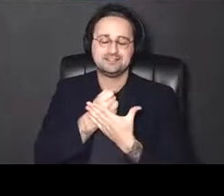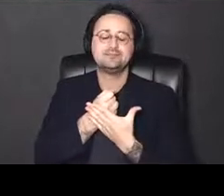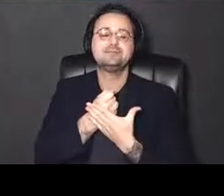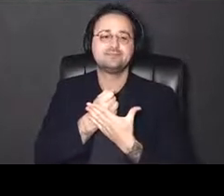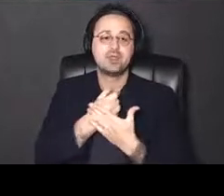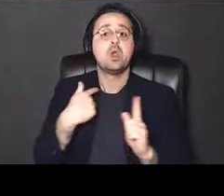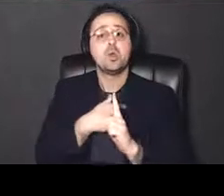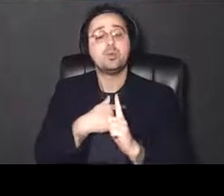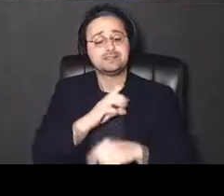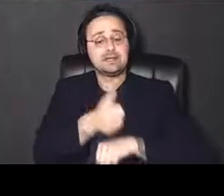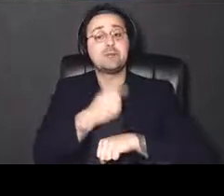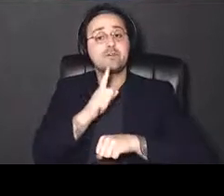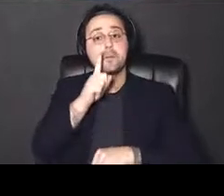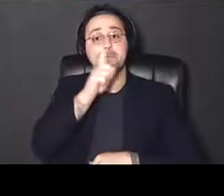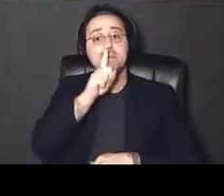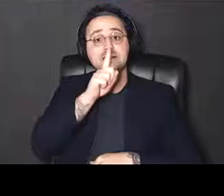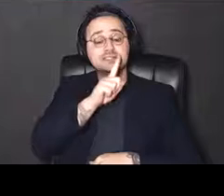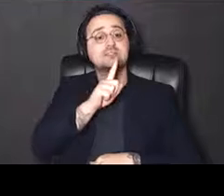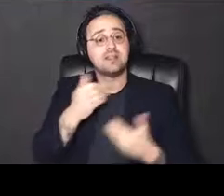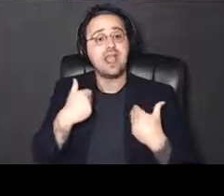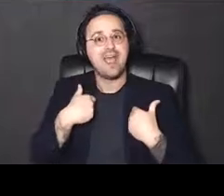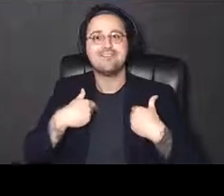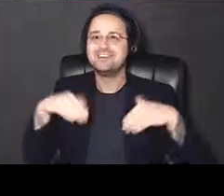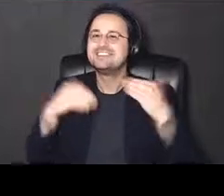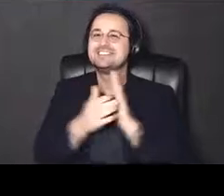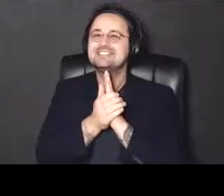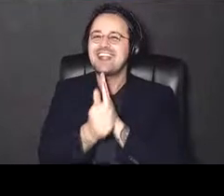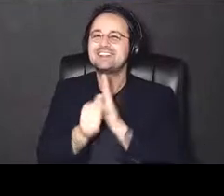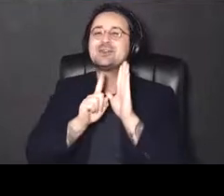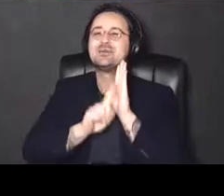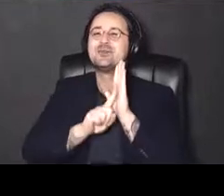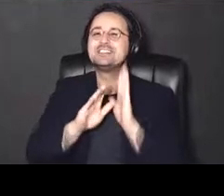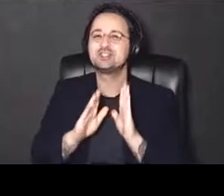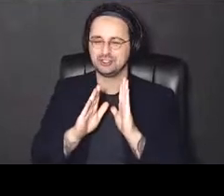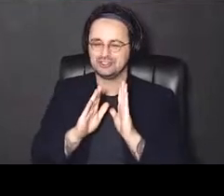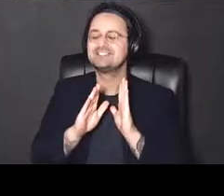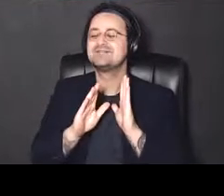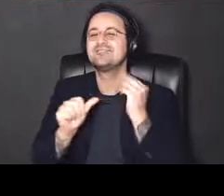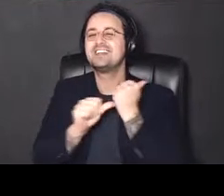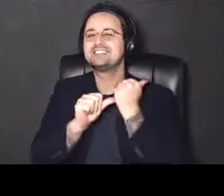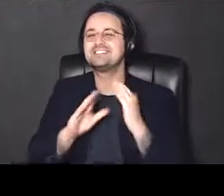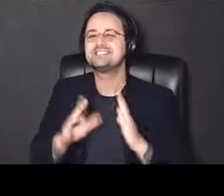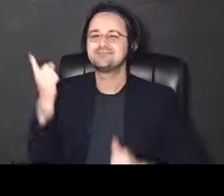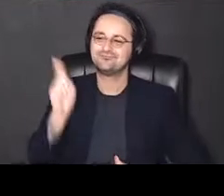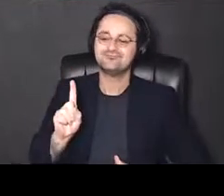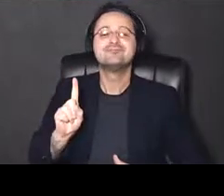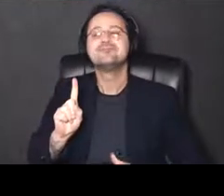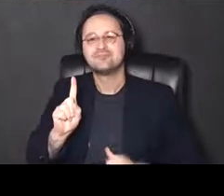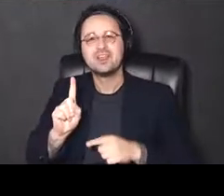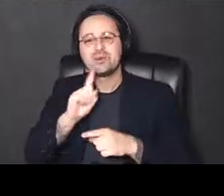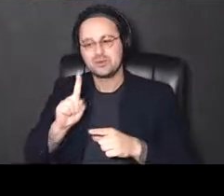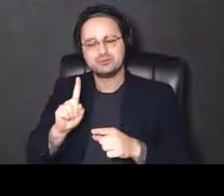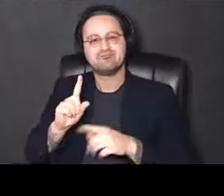arrest in mice and have some quite talented research assistants that do these kind of in vivo surgical